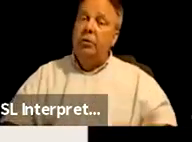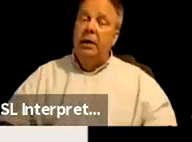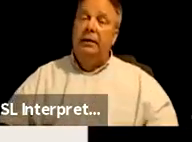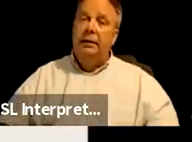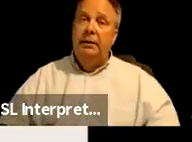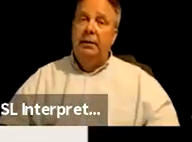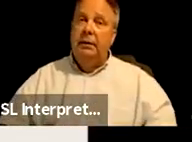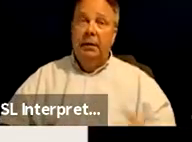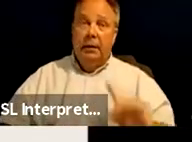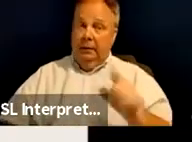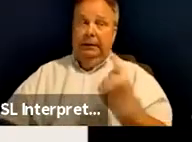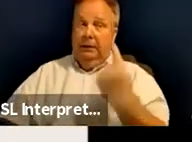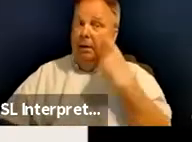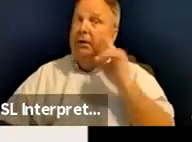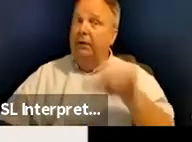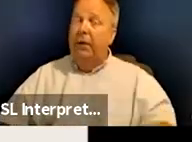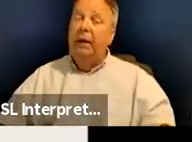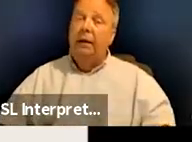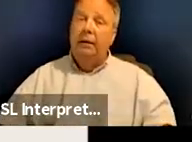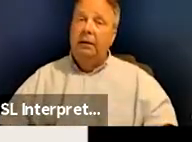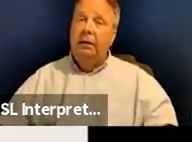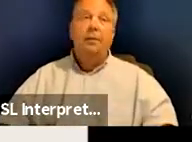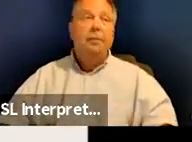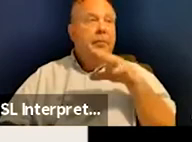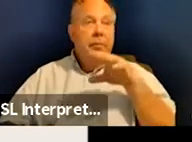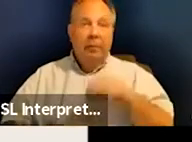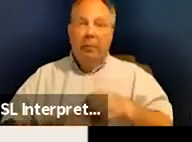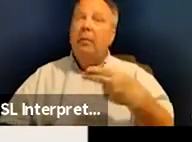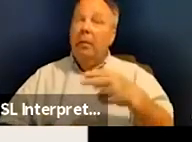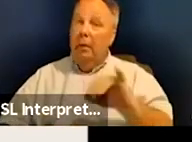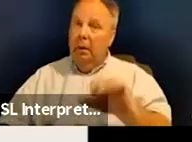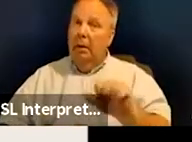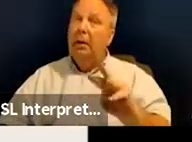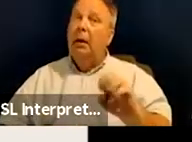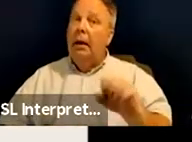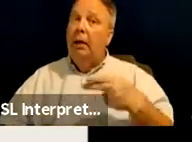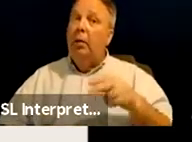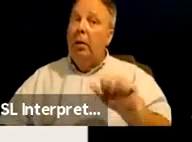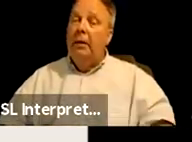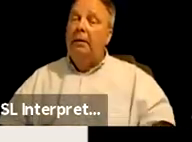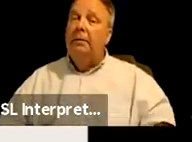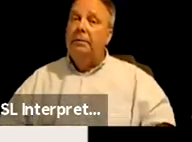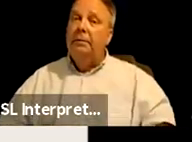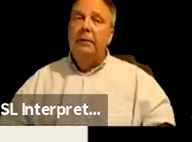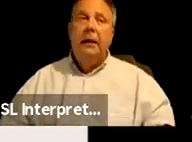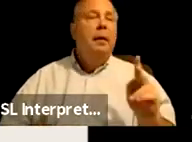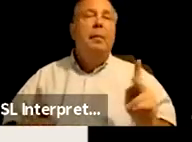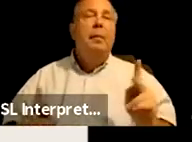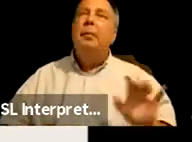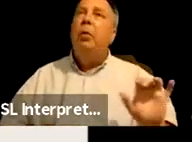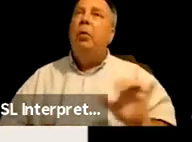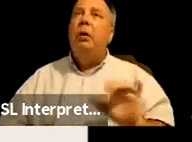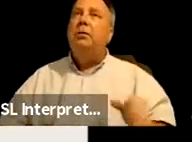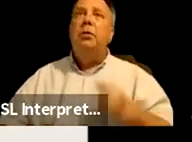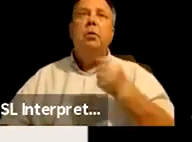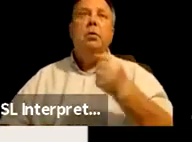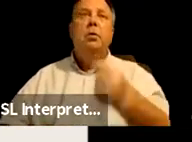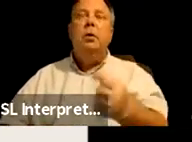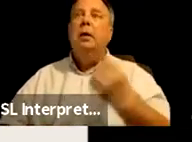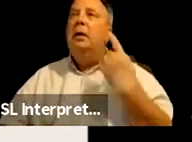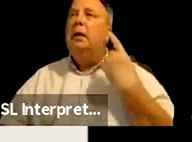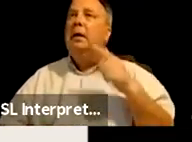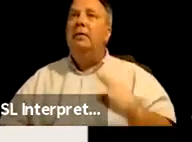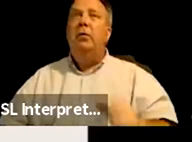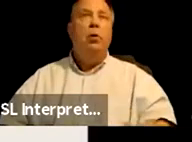just for that, including at Hiawatha. Um, people were also institutionalized for